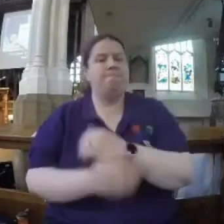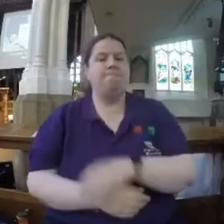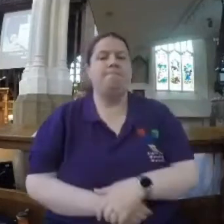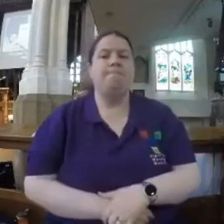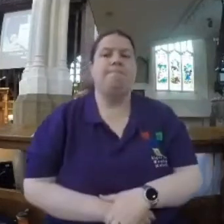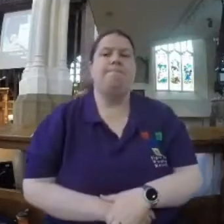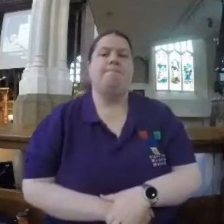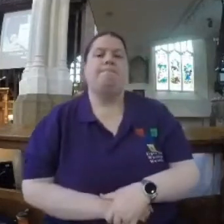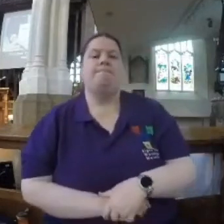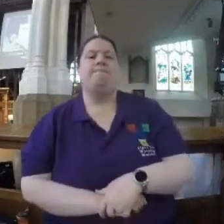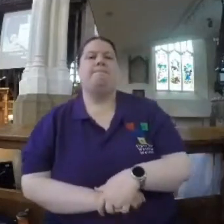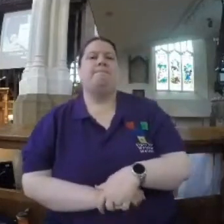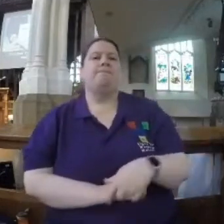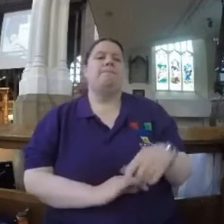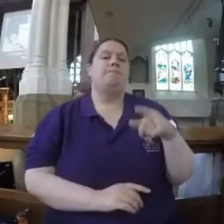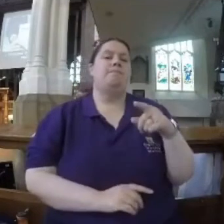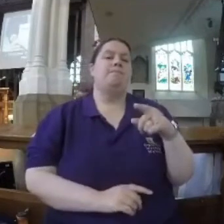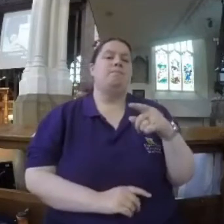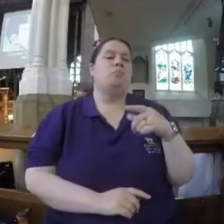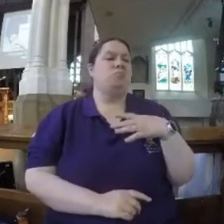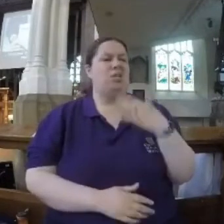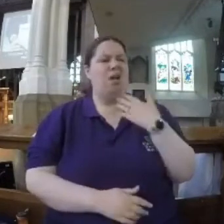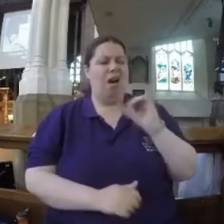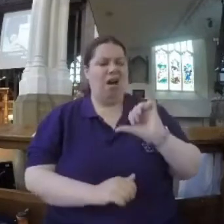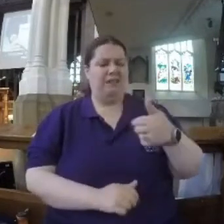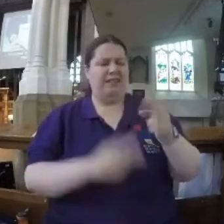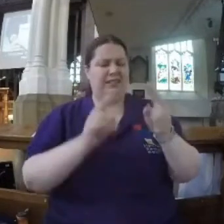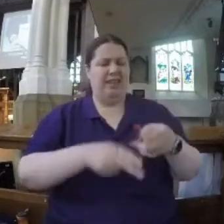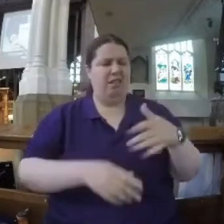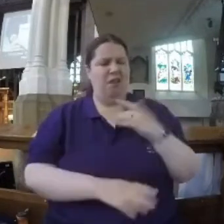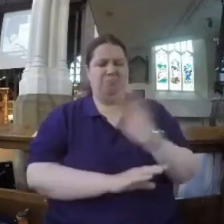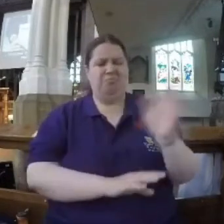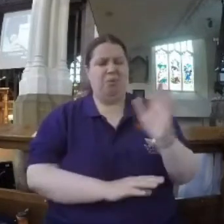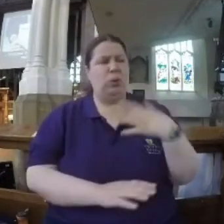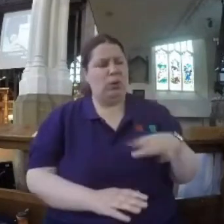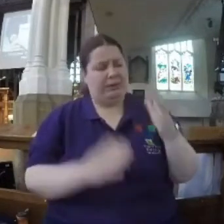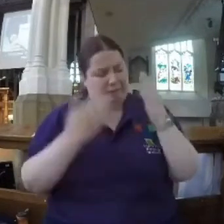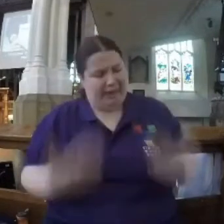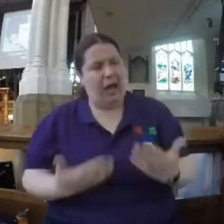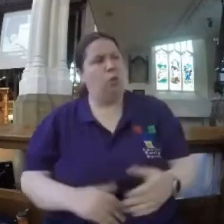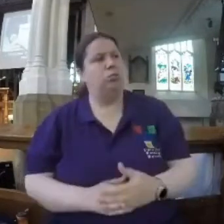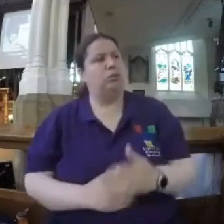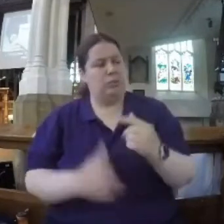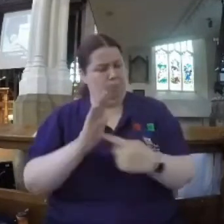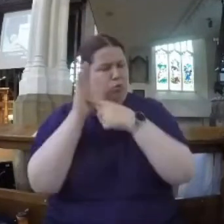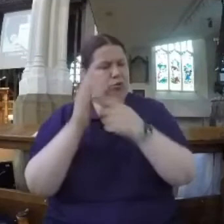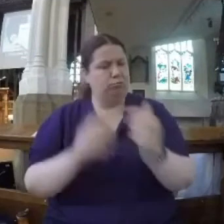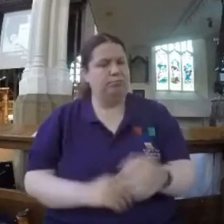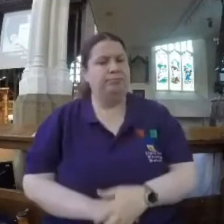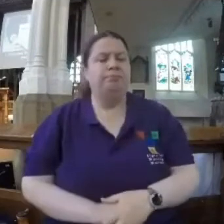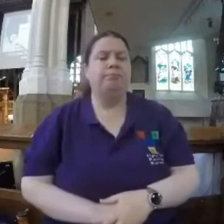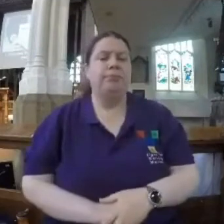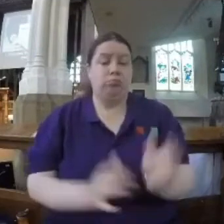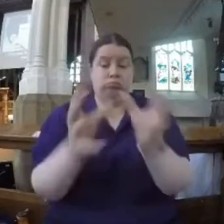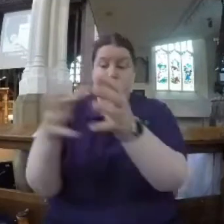want a materialistic Messiah. Because there is no life after death. All that matters is what's here and now. And in those